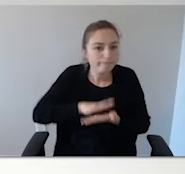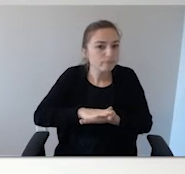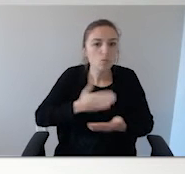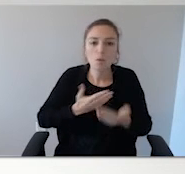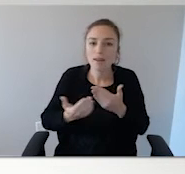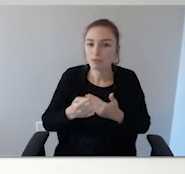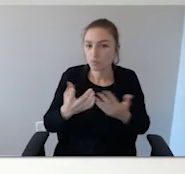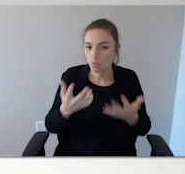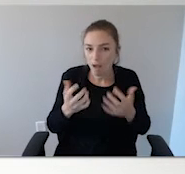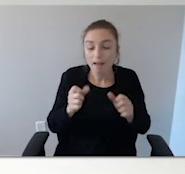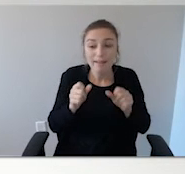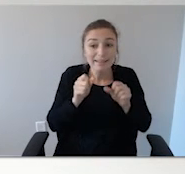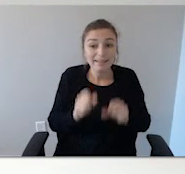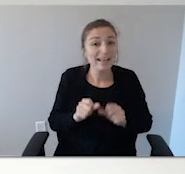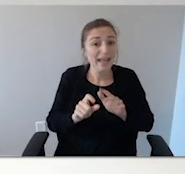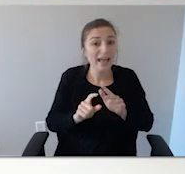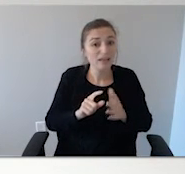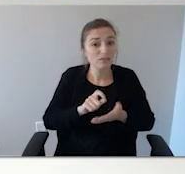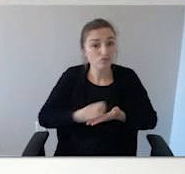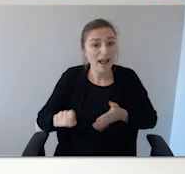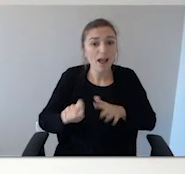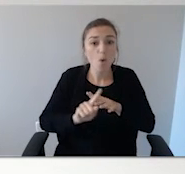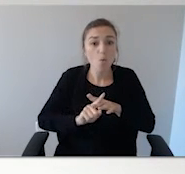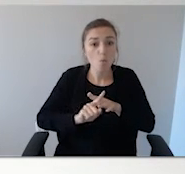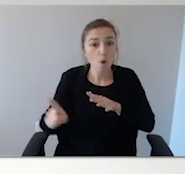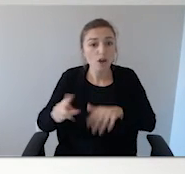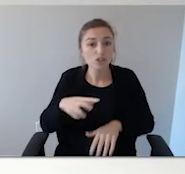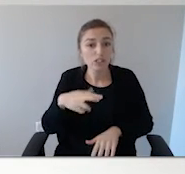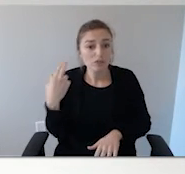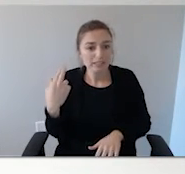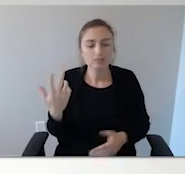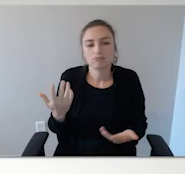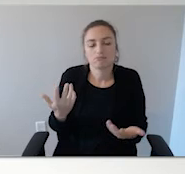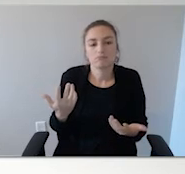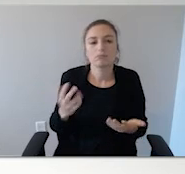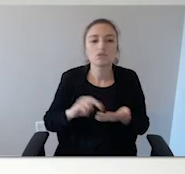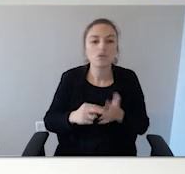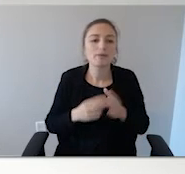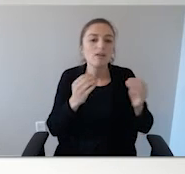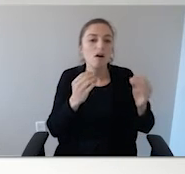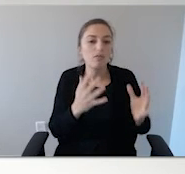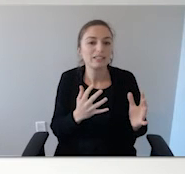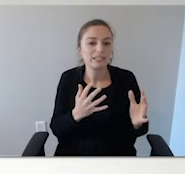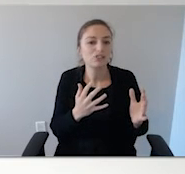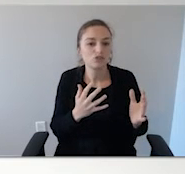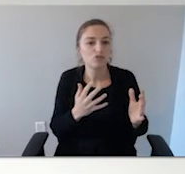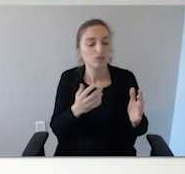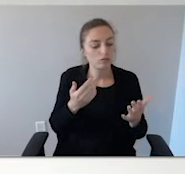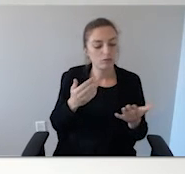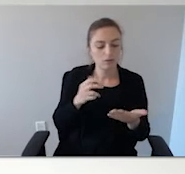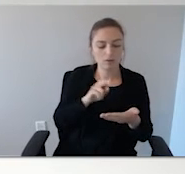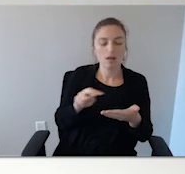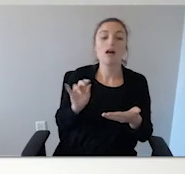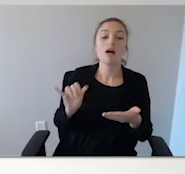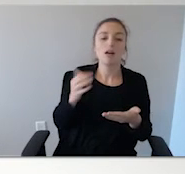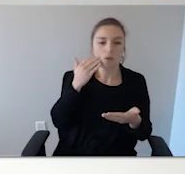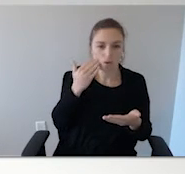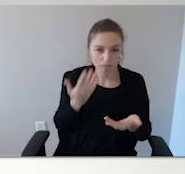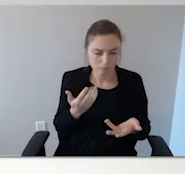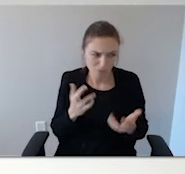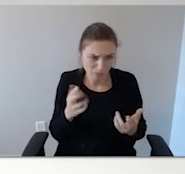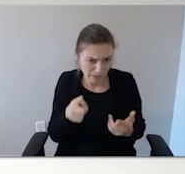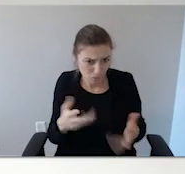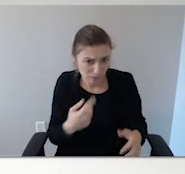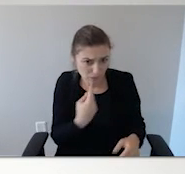You could even put wandering risk on it. So the people that are seeing him, like the teachers, will know if you haven't had that conversation yet. But I hope you have.